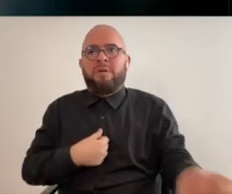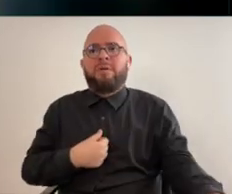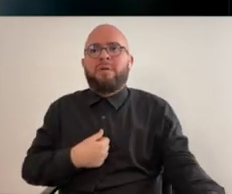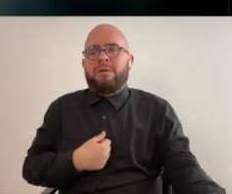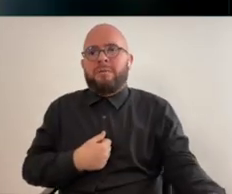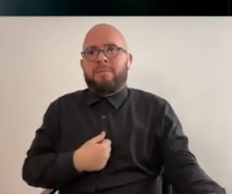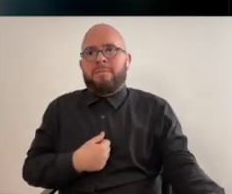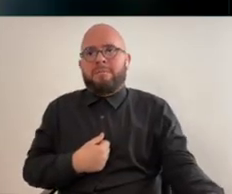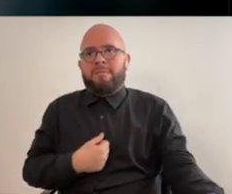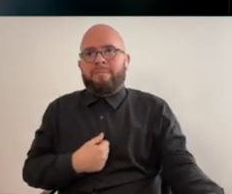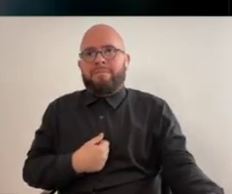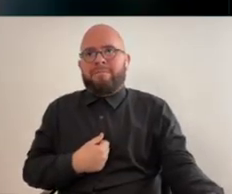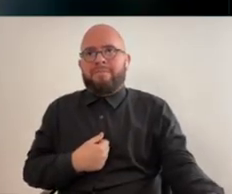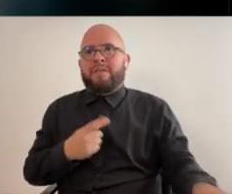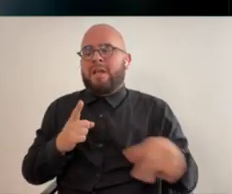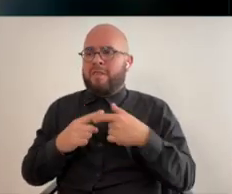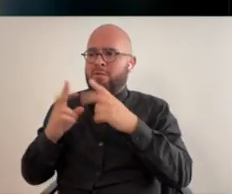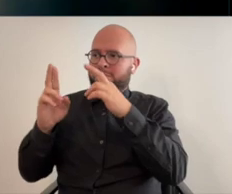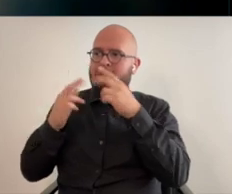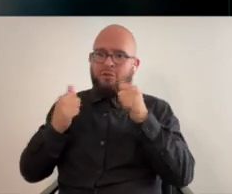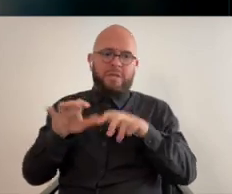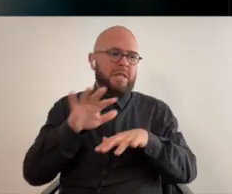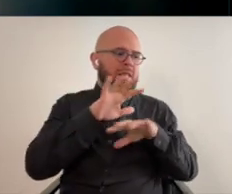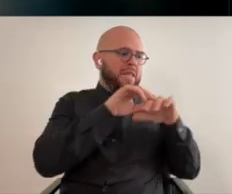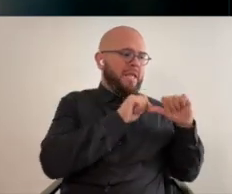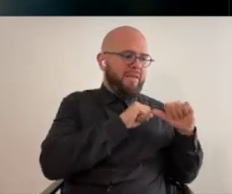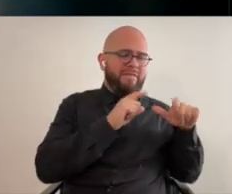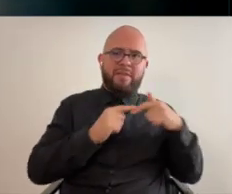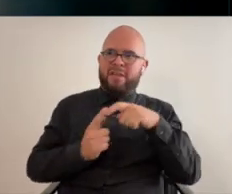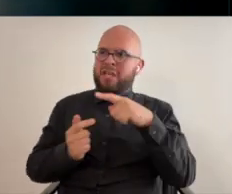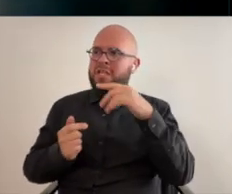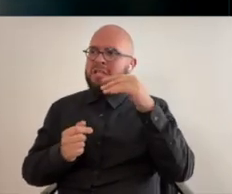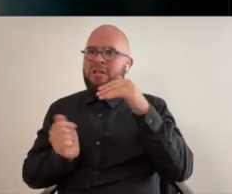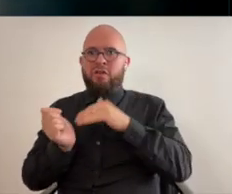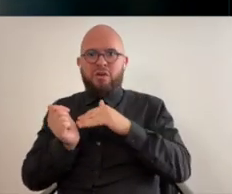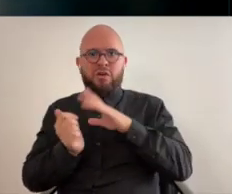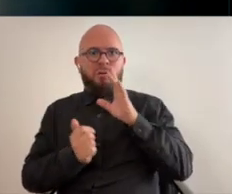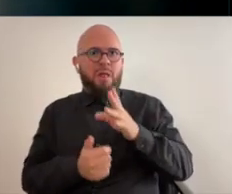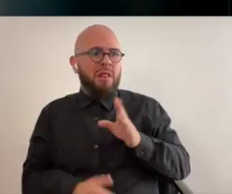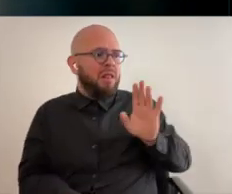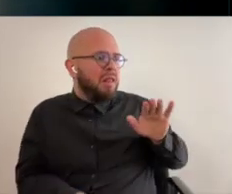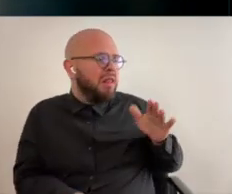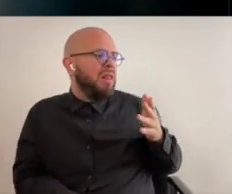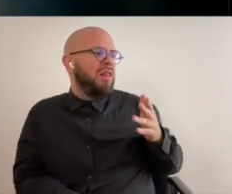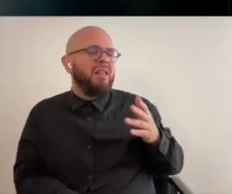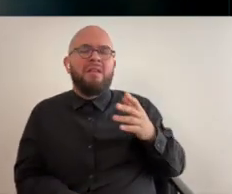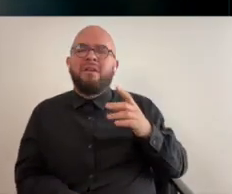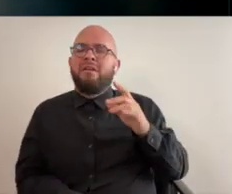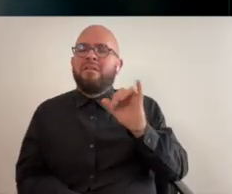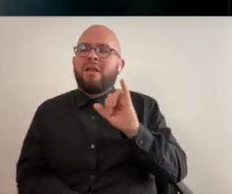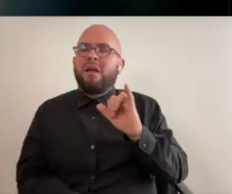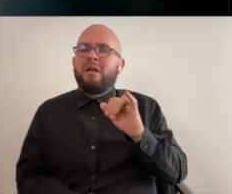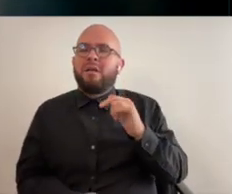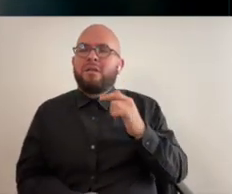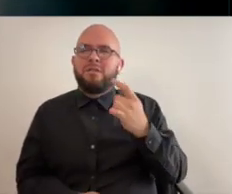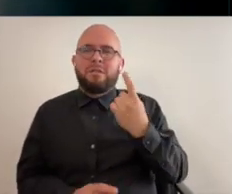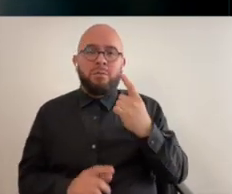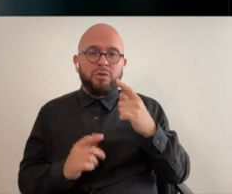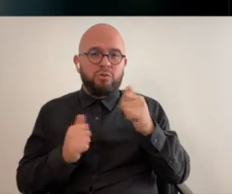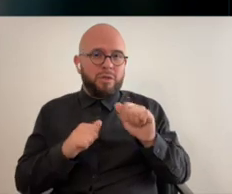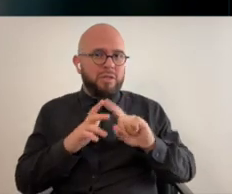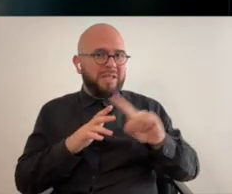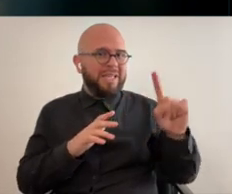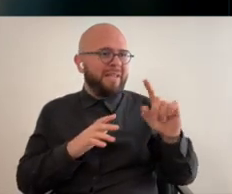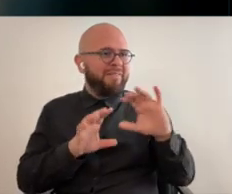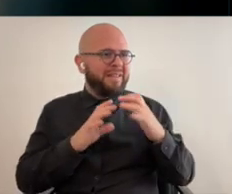and put on my jacket and respectfully try to leave and the doctor chastises me as you would a small child trying to